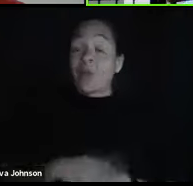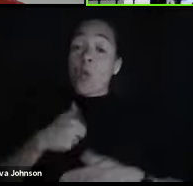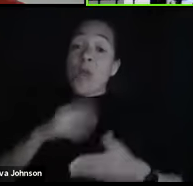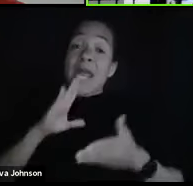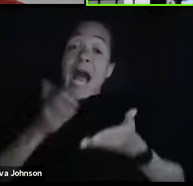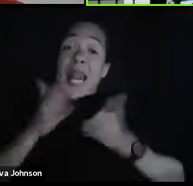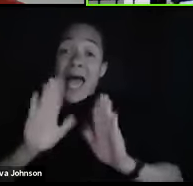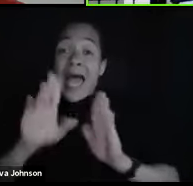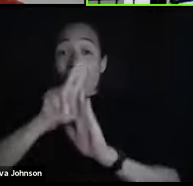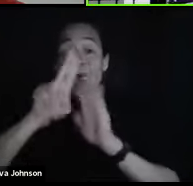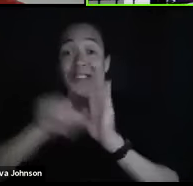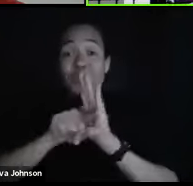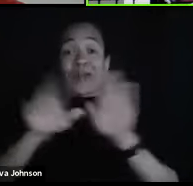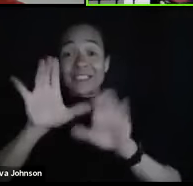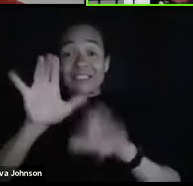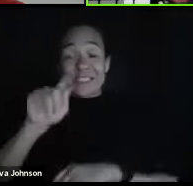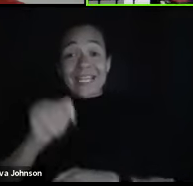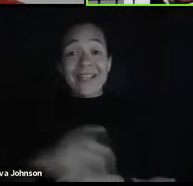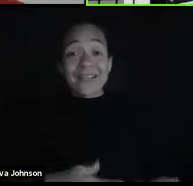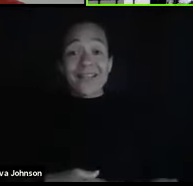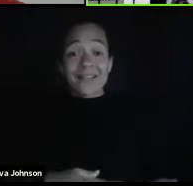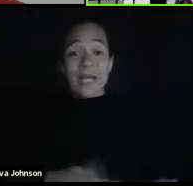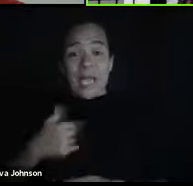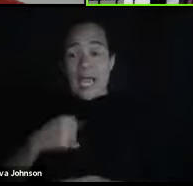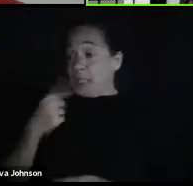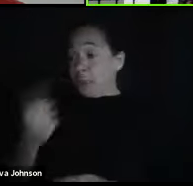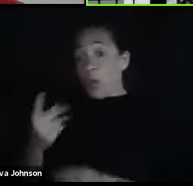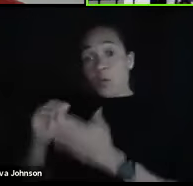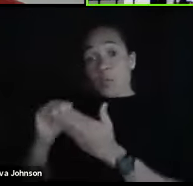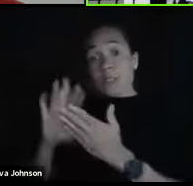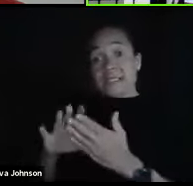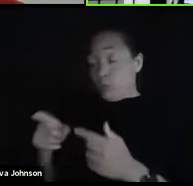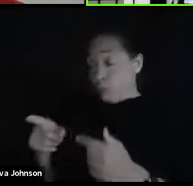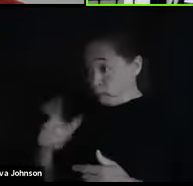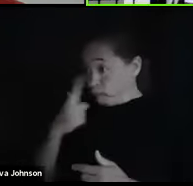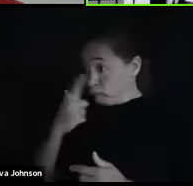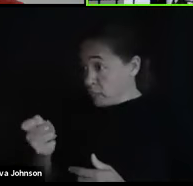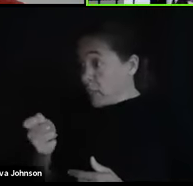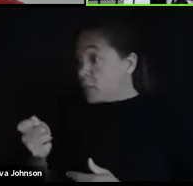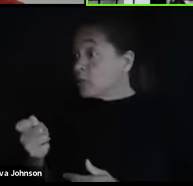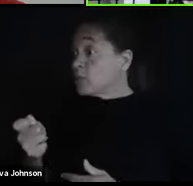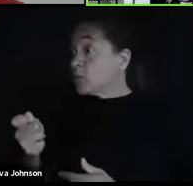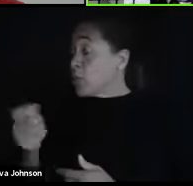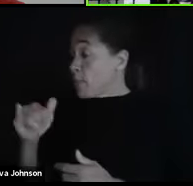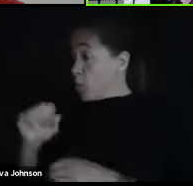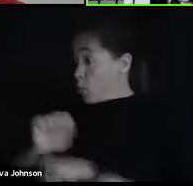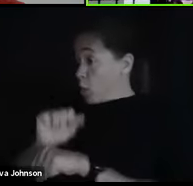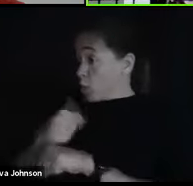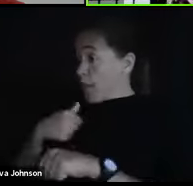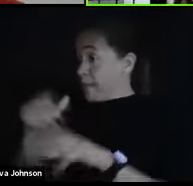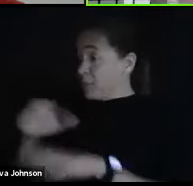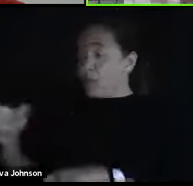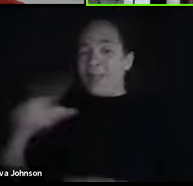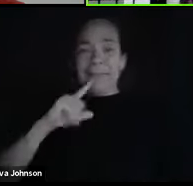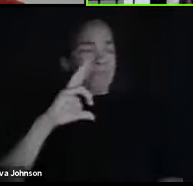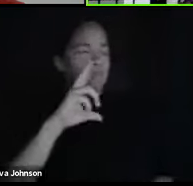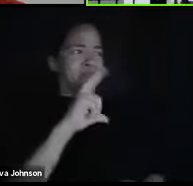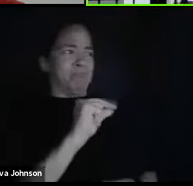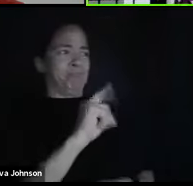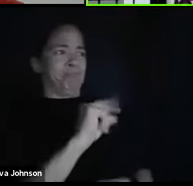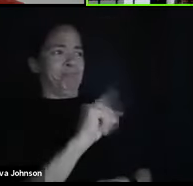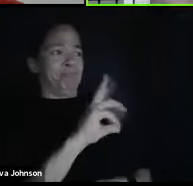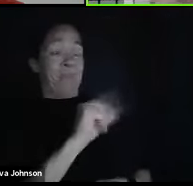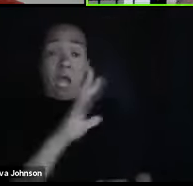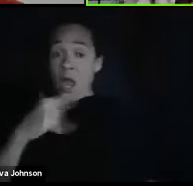If there's, and I told this one particular student, are you interested in the work I'm doing? goes, nah, did not take it